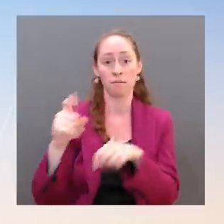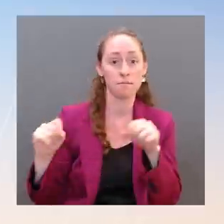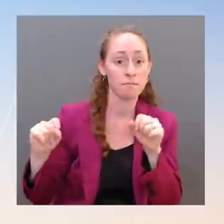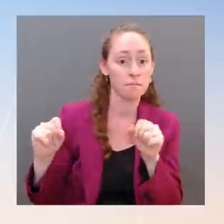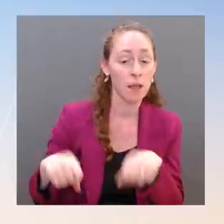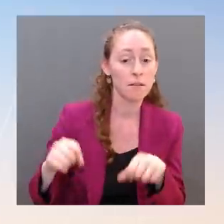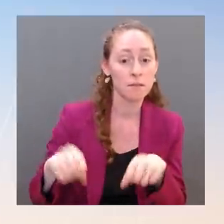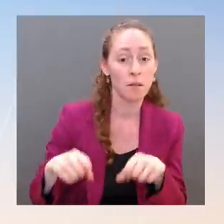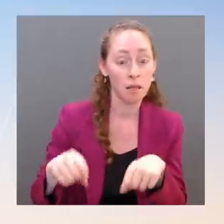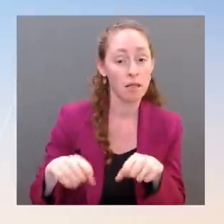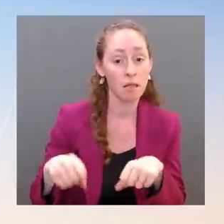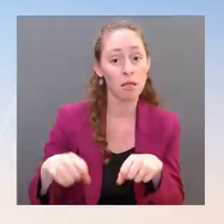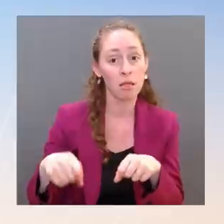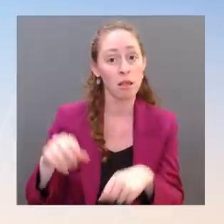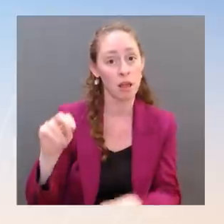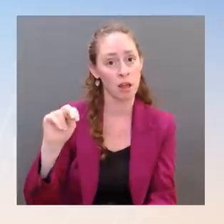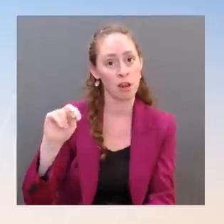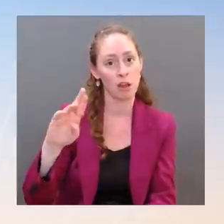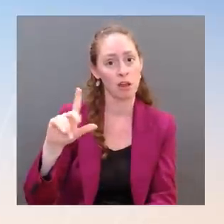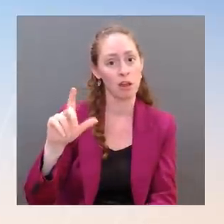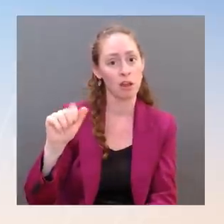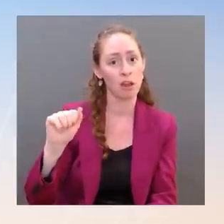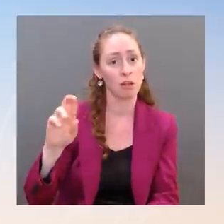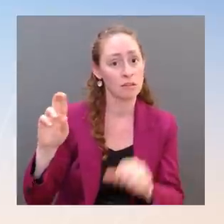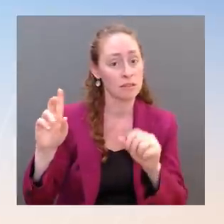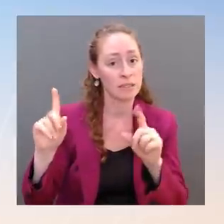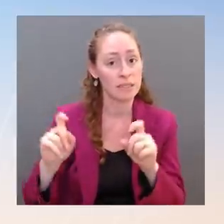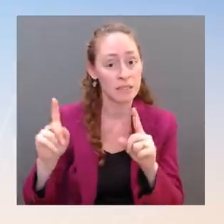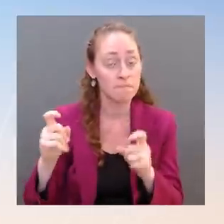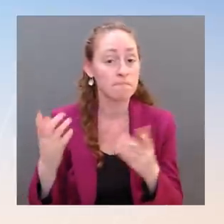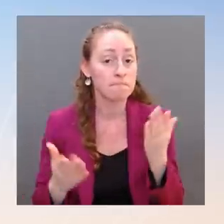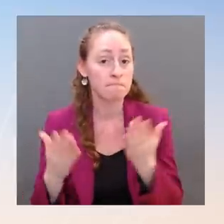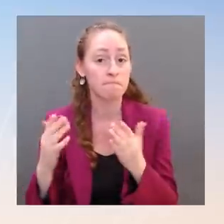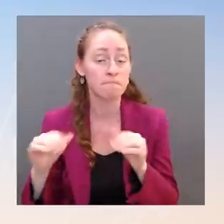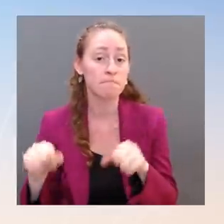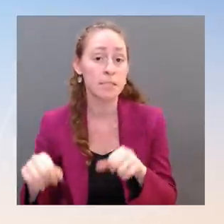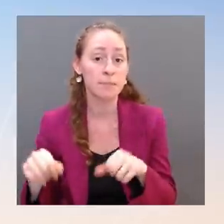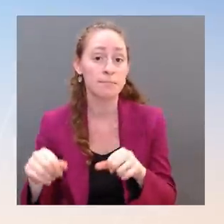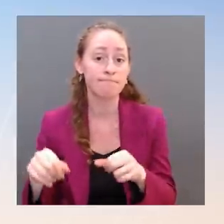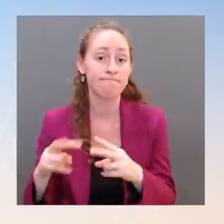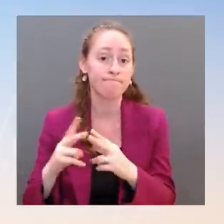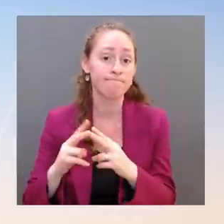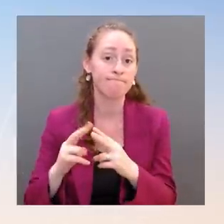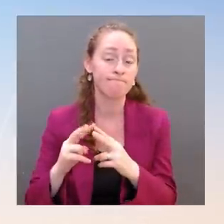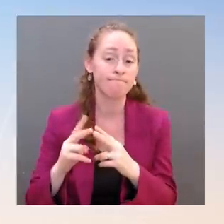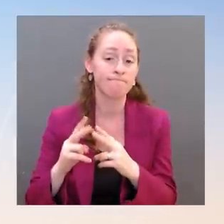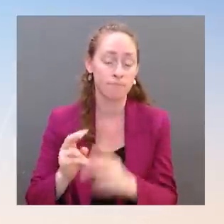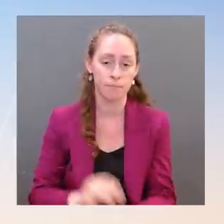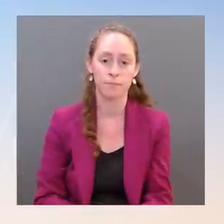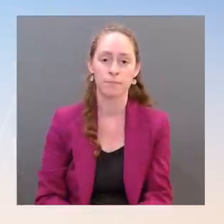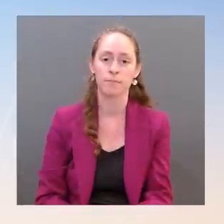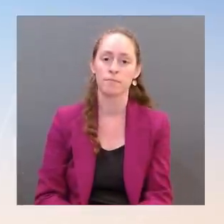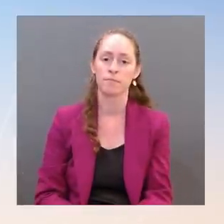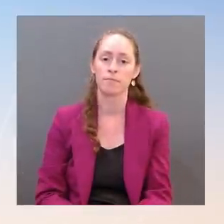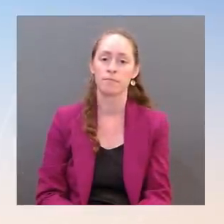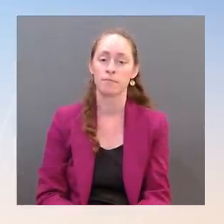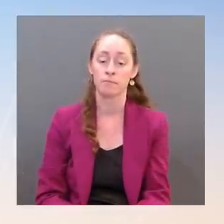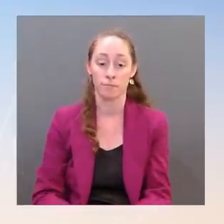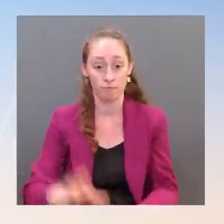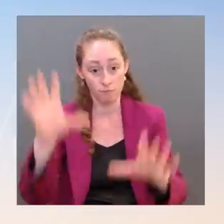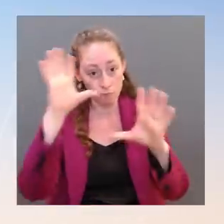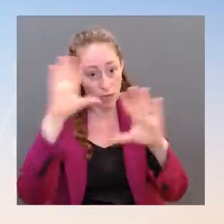days leading into, on or after the President's trip to the region. We are preparing for all contingencies, including the possibility